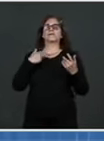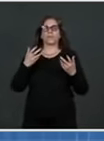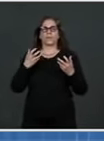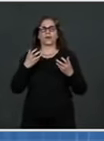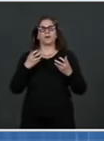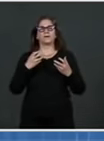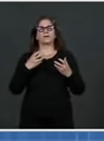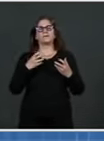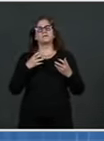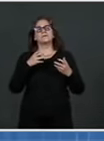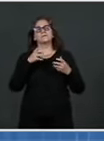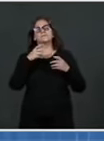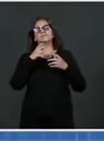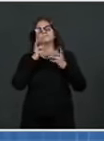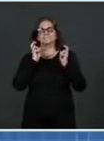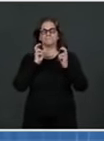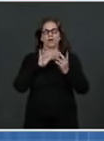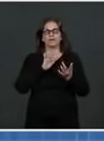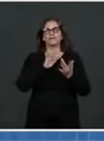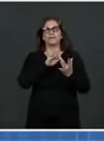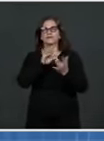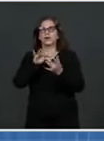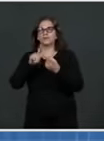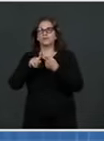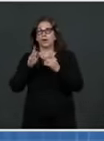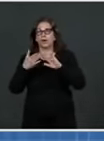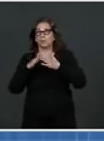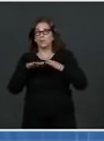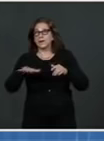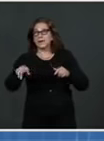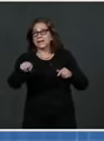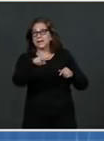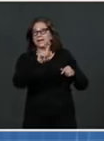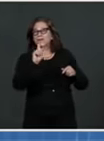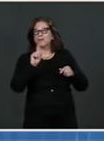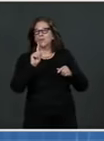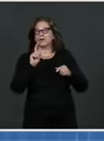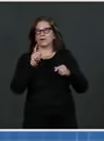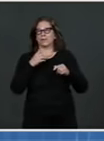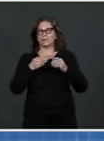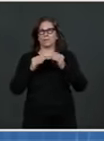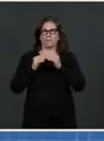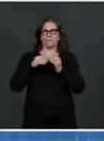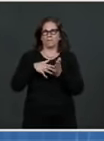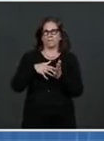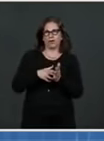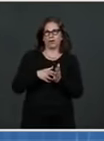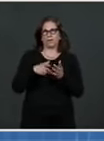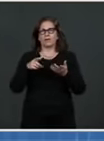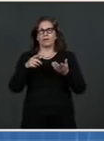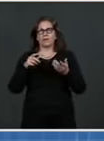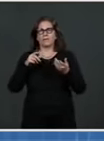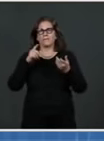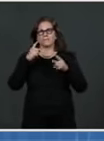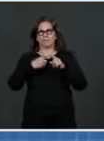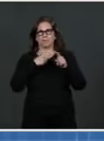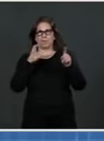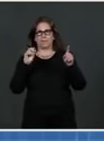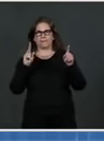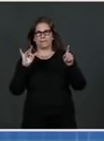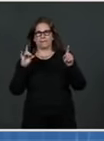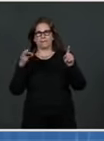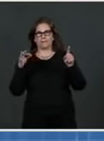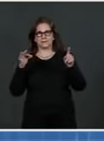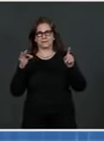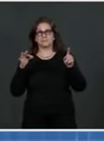Before I turn it over to Dr. Walensky, I want to close by reiterating what the President said last Thursday. Help is here and